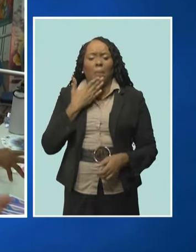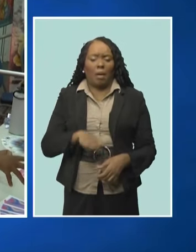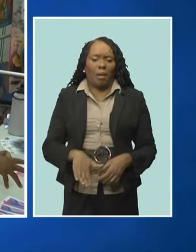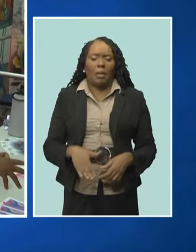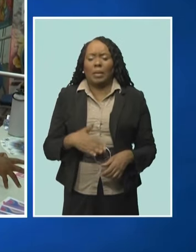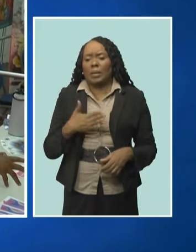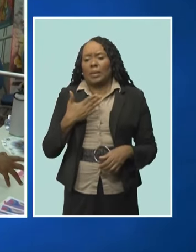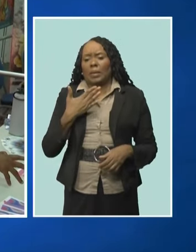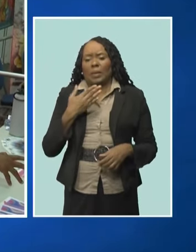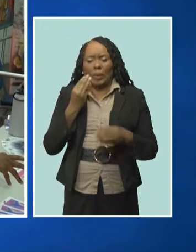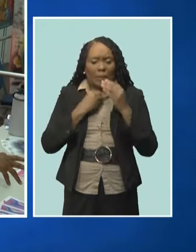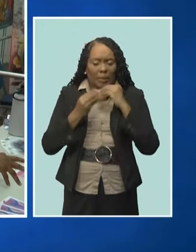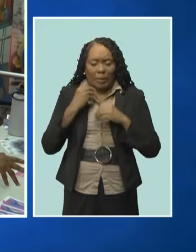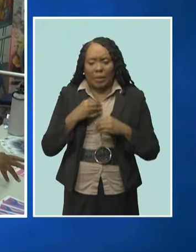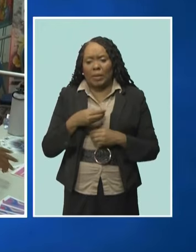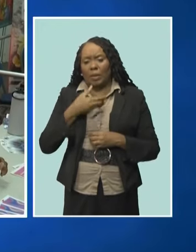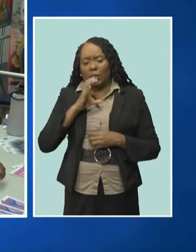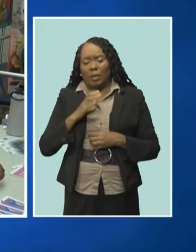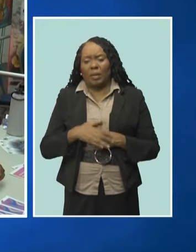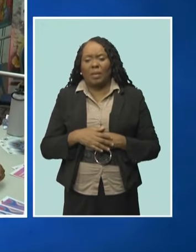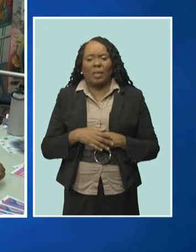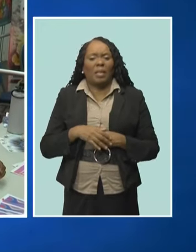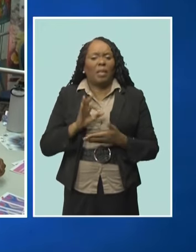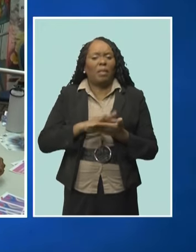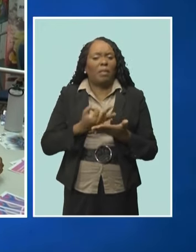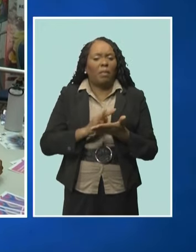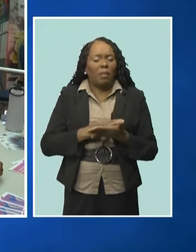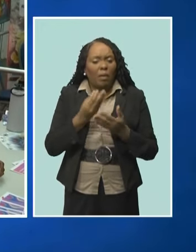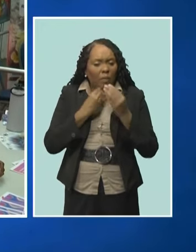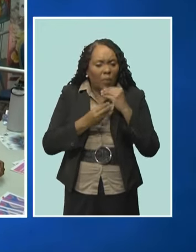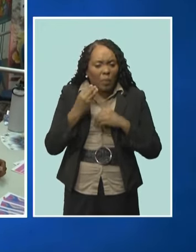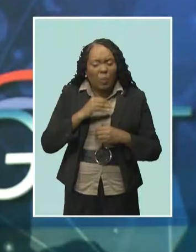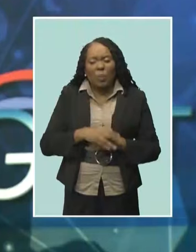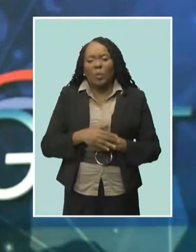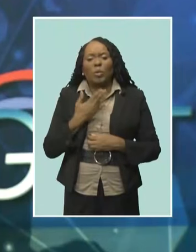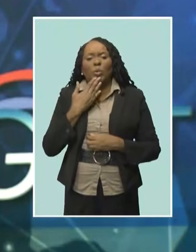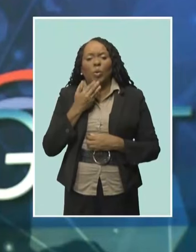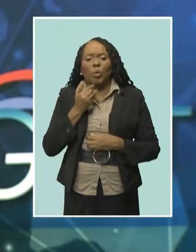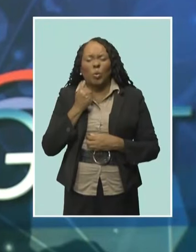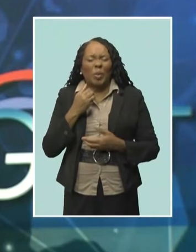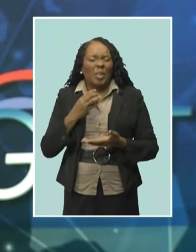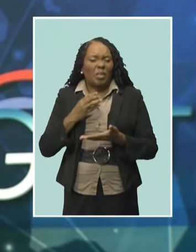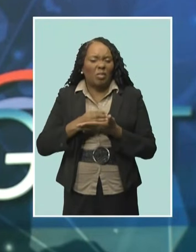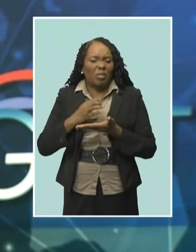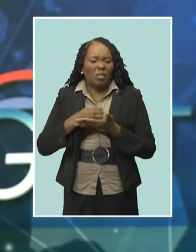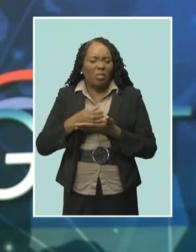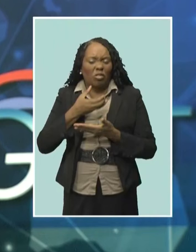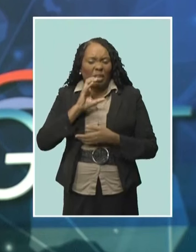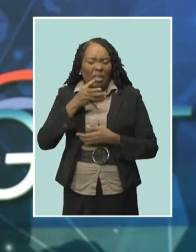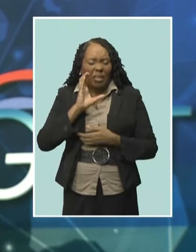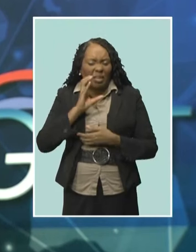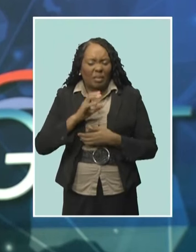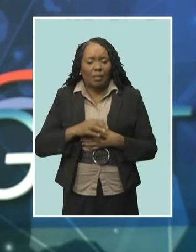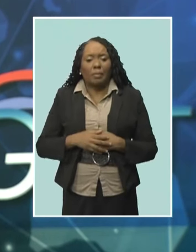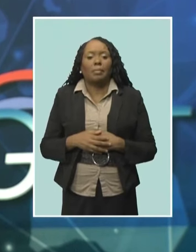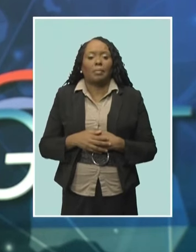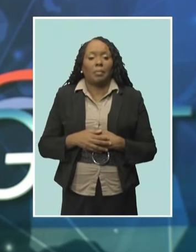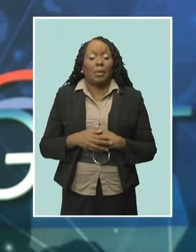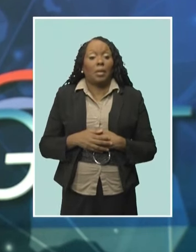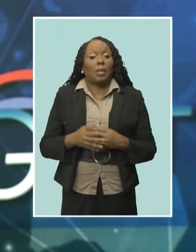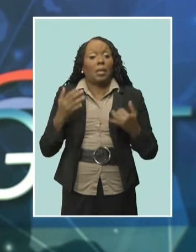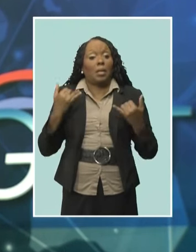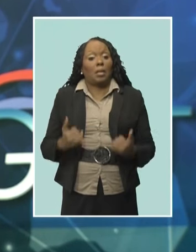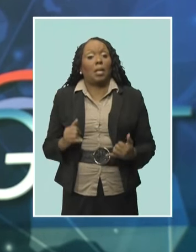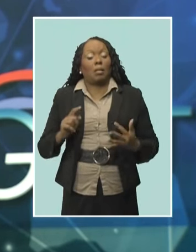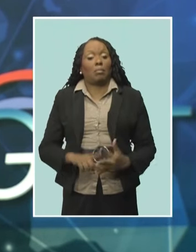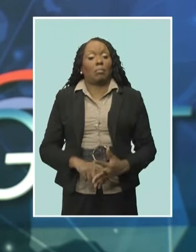the fried food, I would say that is due to diet in younger persons. Ms. Ford says the center has only just started pushing the